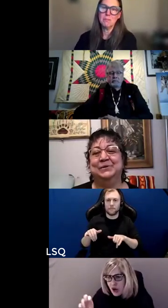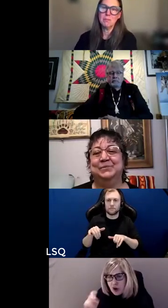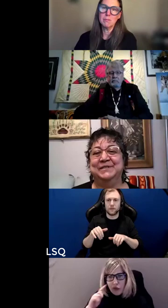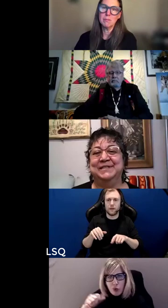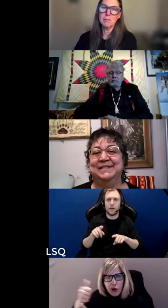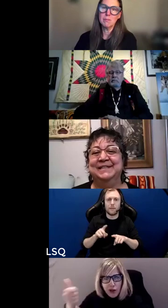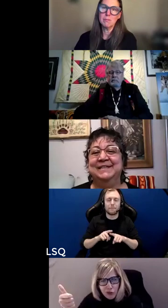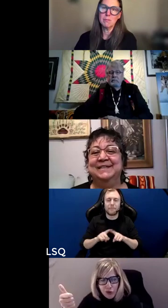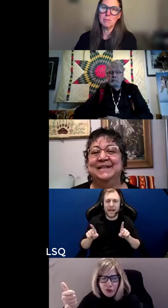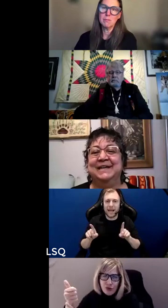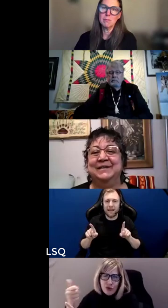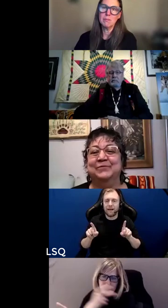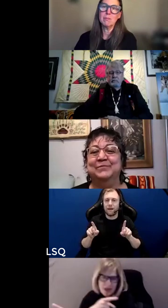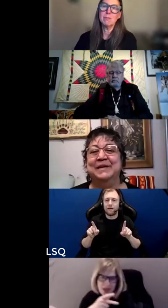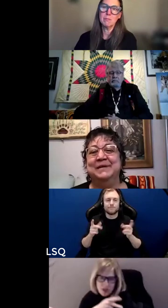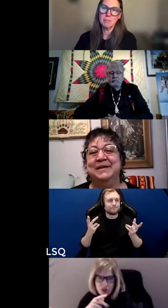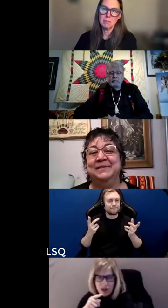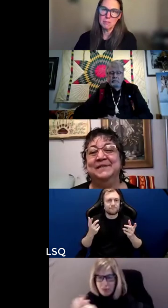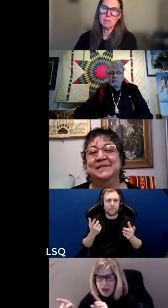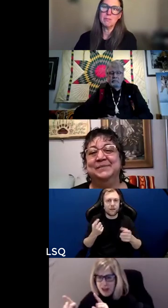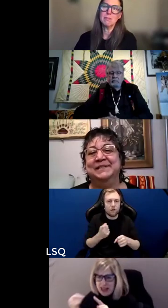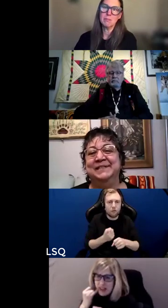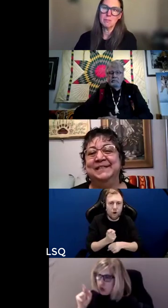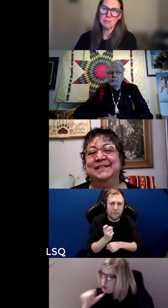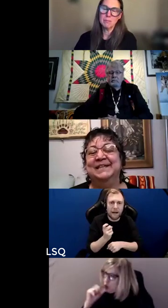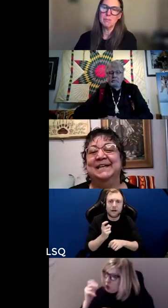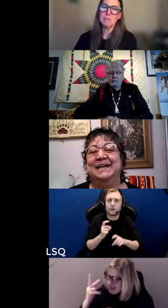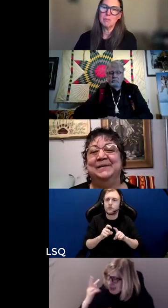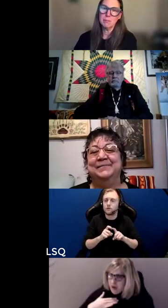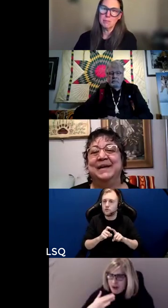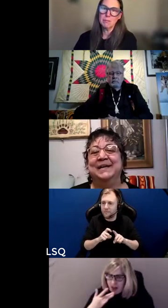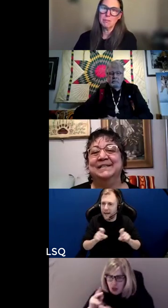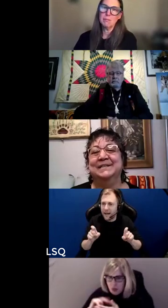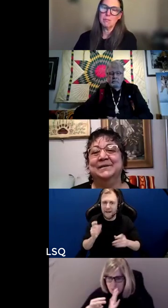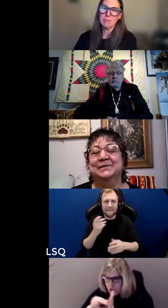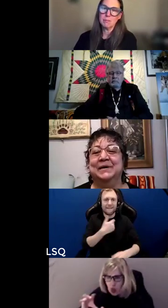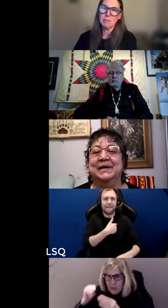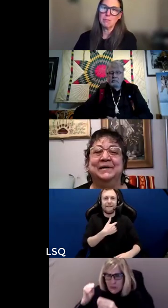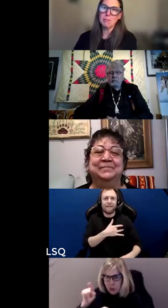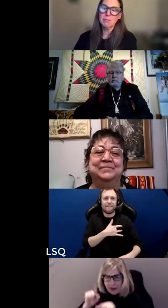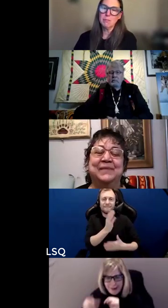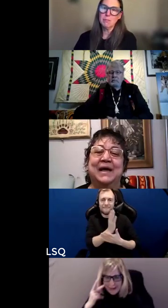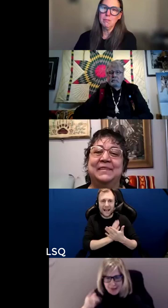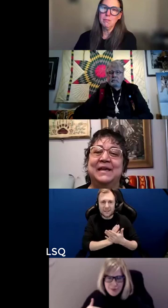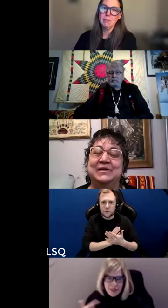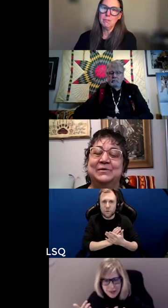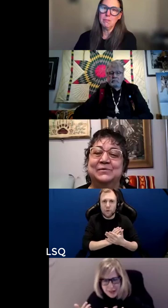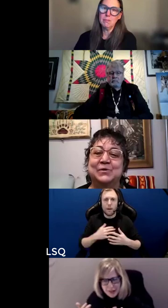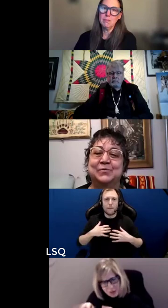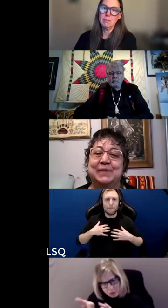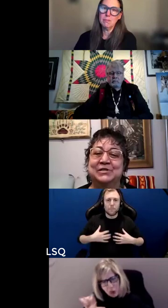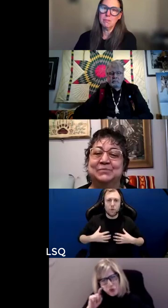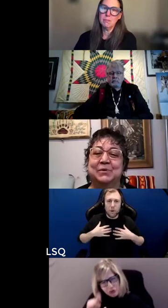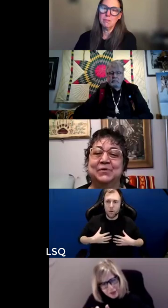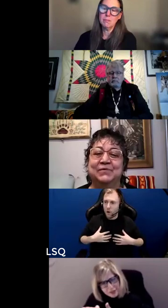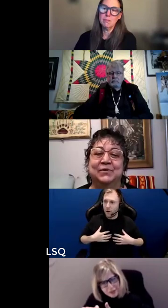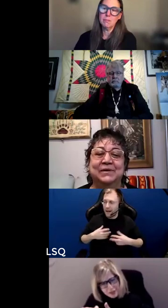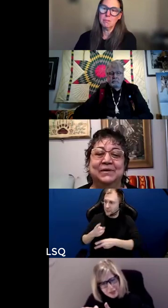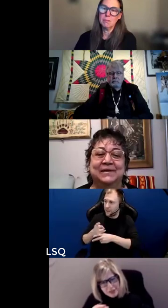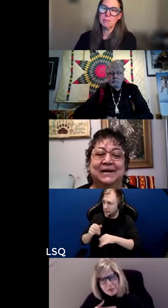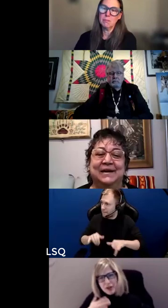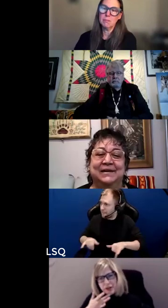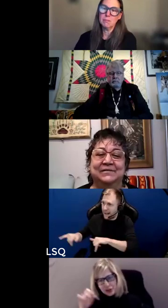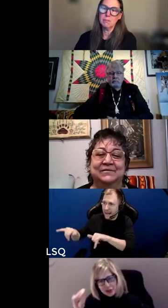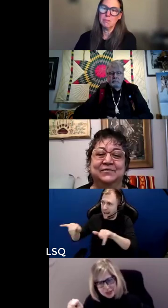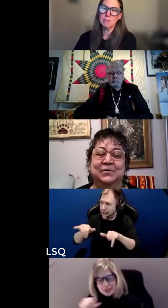treated the whole person uh you've made me invisible um and so um i thank you so much both of